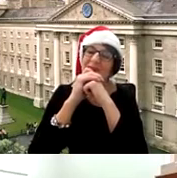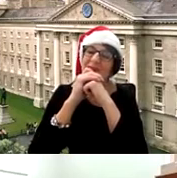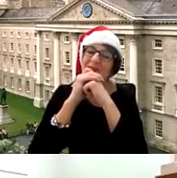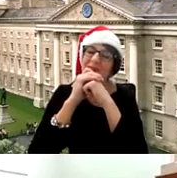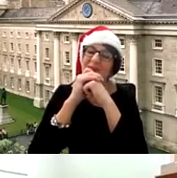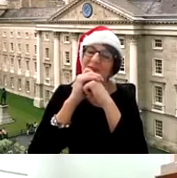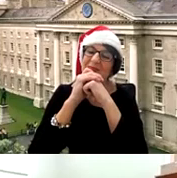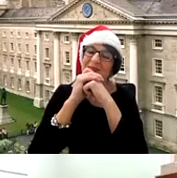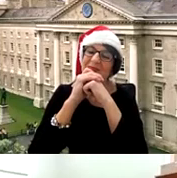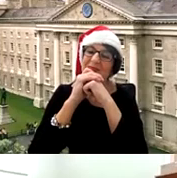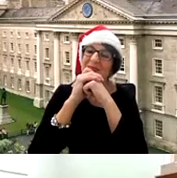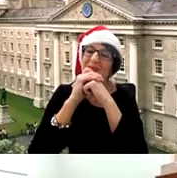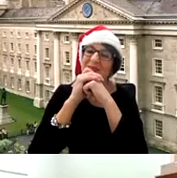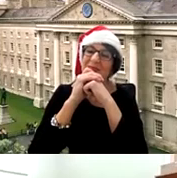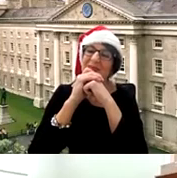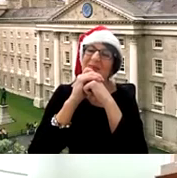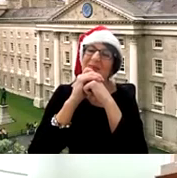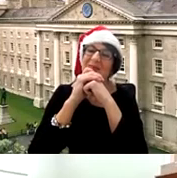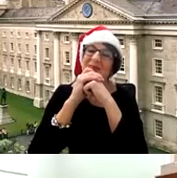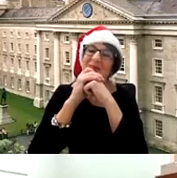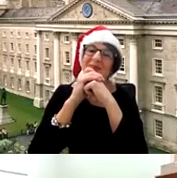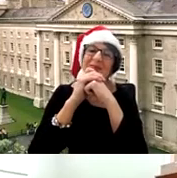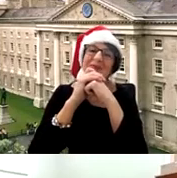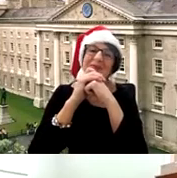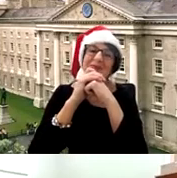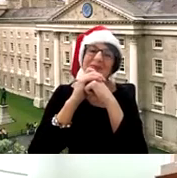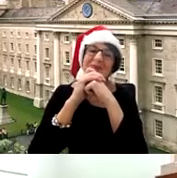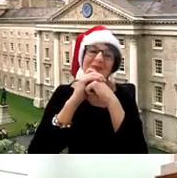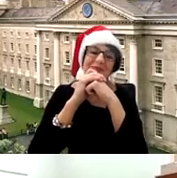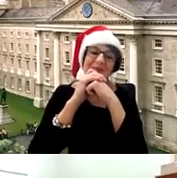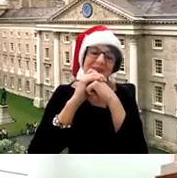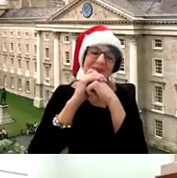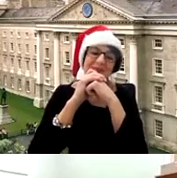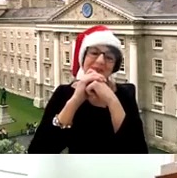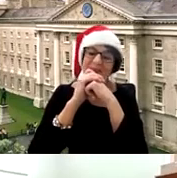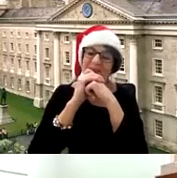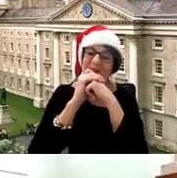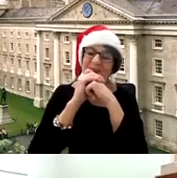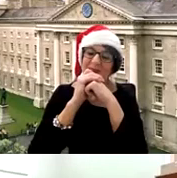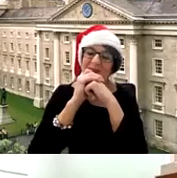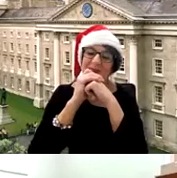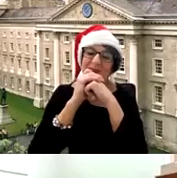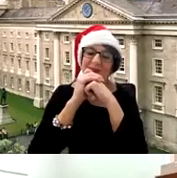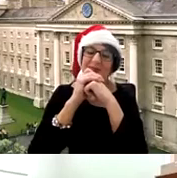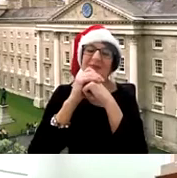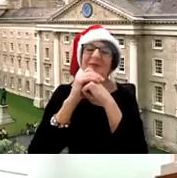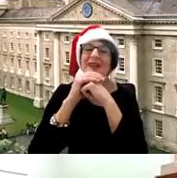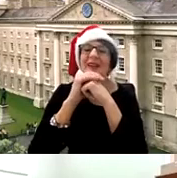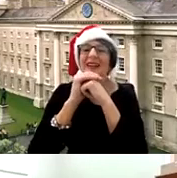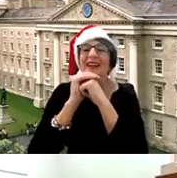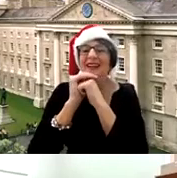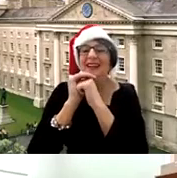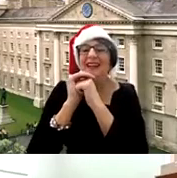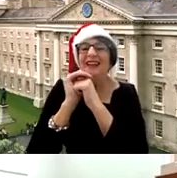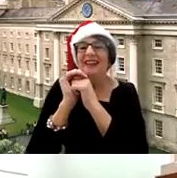stuffing sandwiches and a flask of tea so there's lots of things i think we just need to to be really creative i mean there's